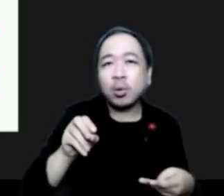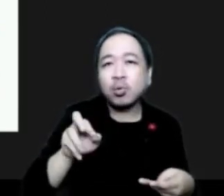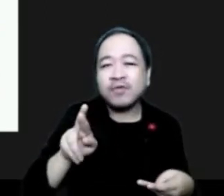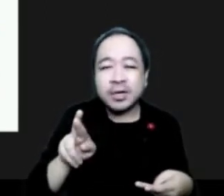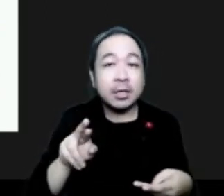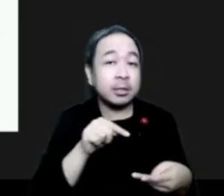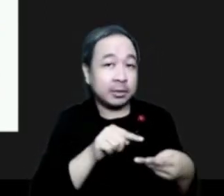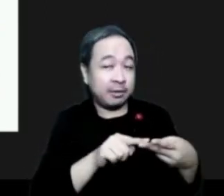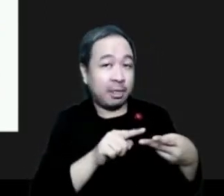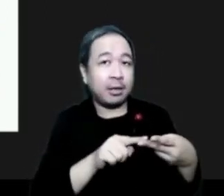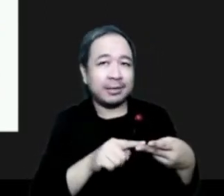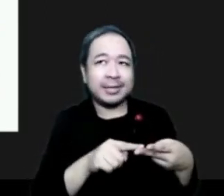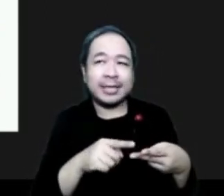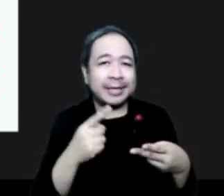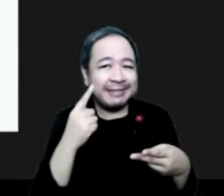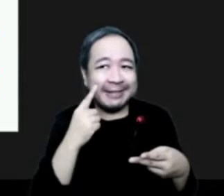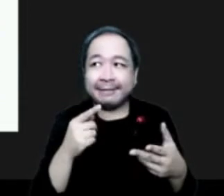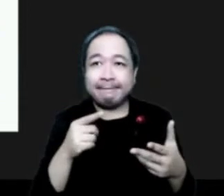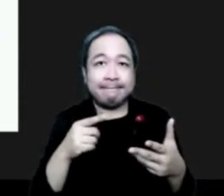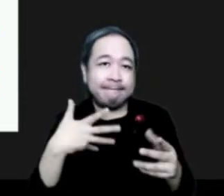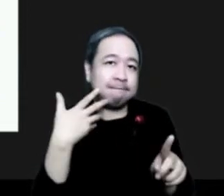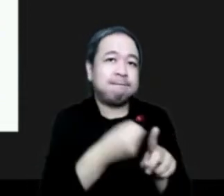generated by wildfires.